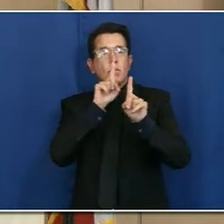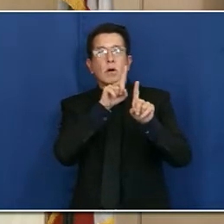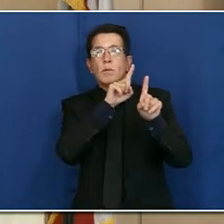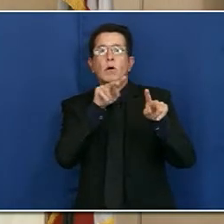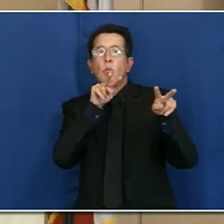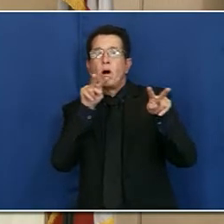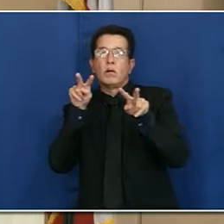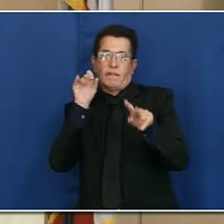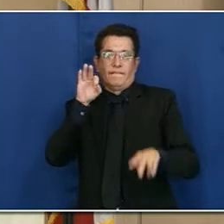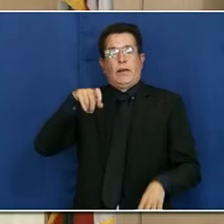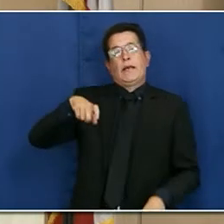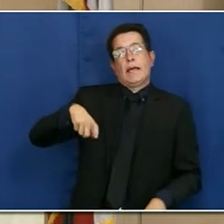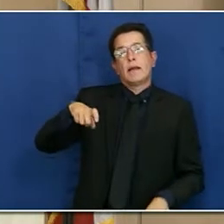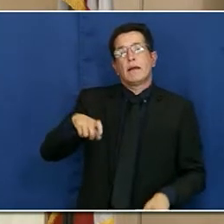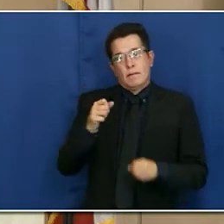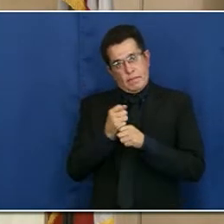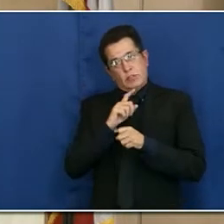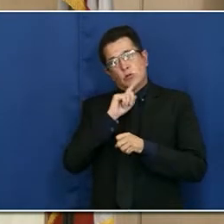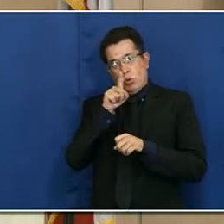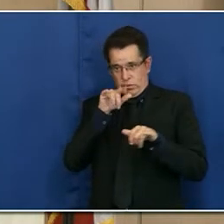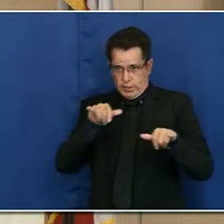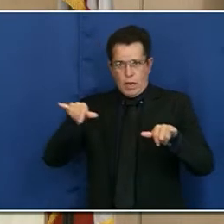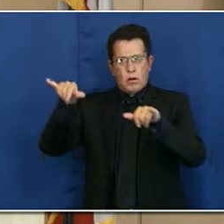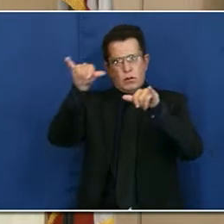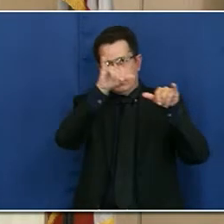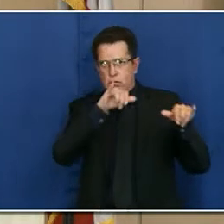if needed to ensure a standard level of compliance.